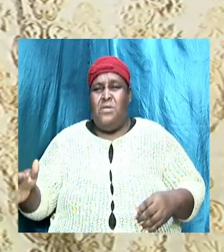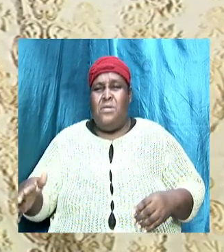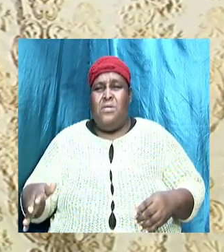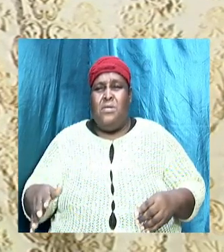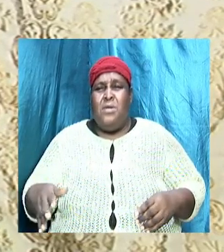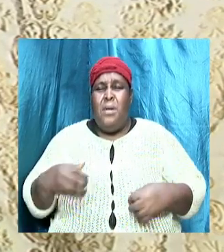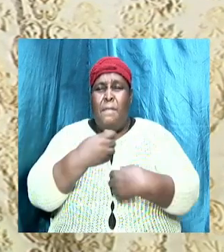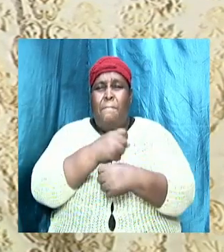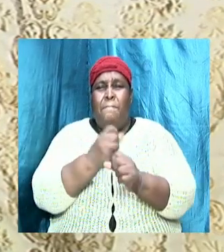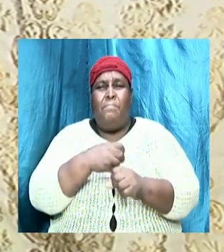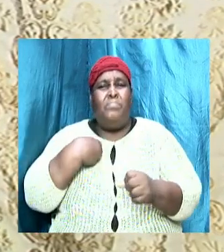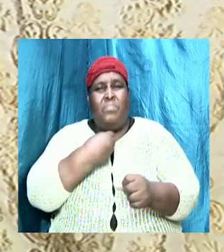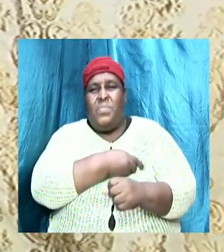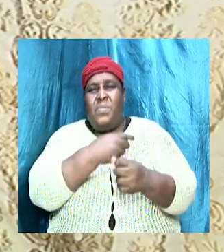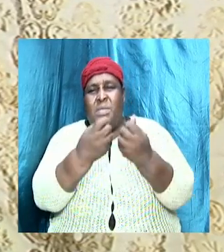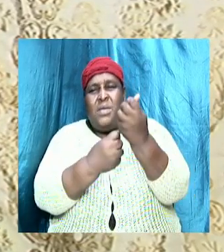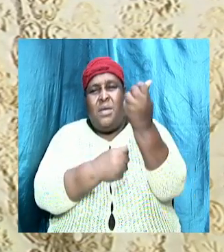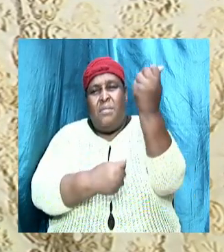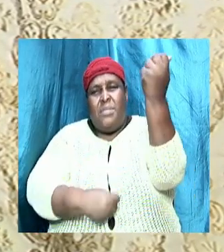Amen, somebody.